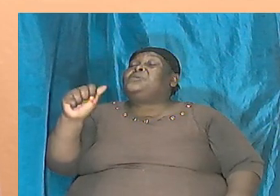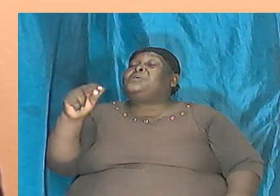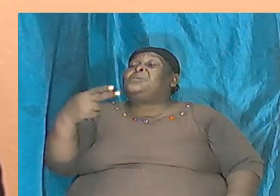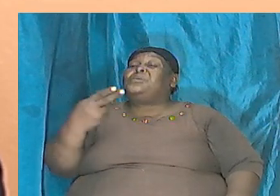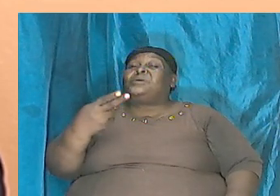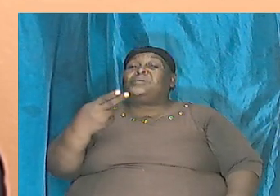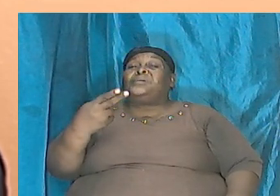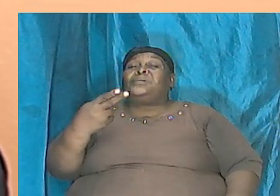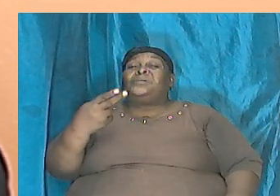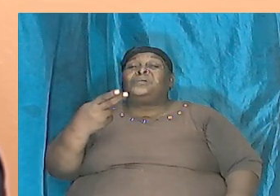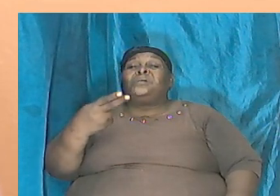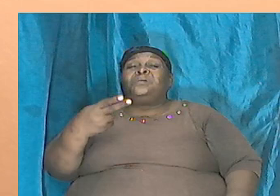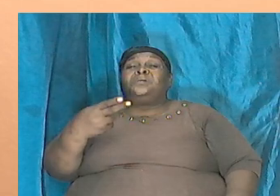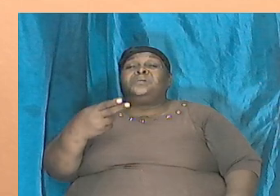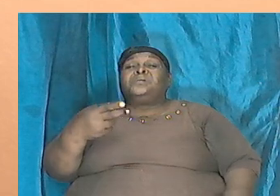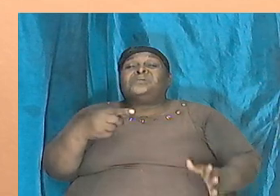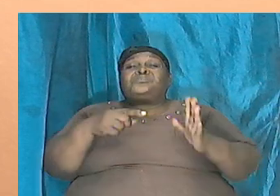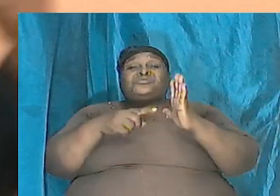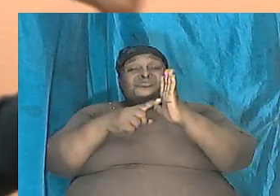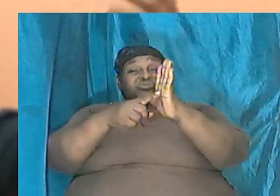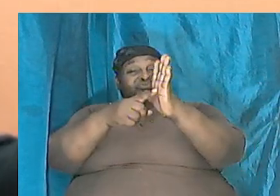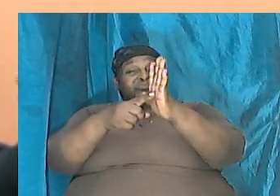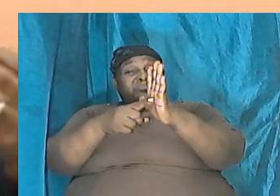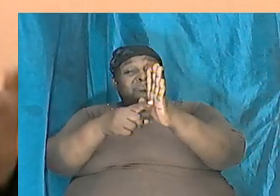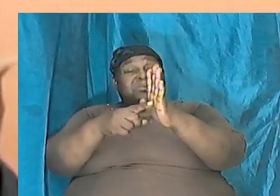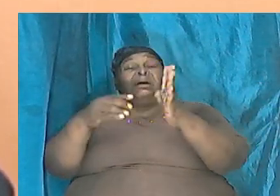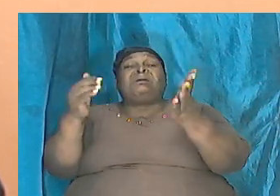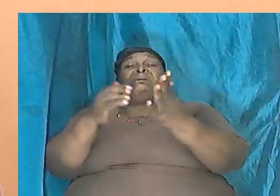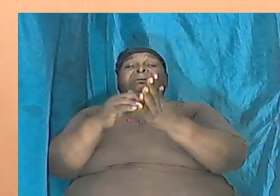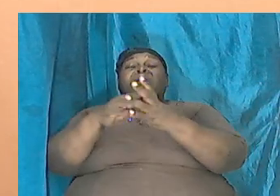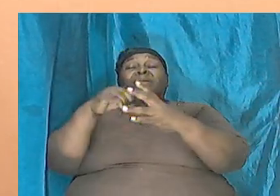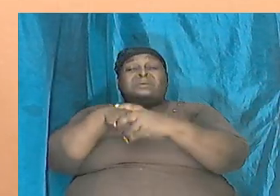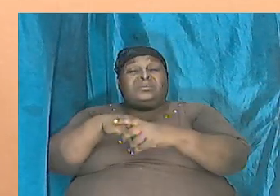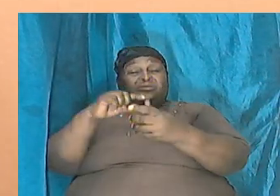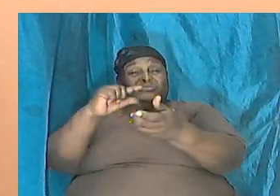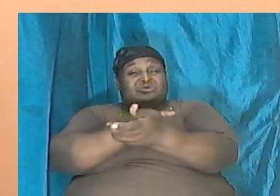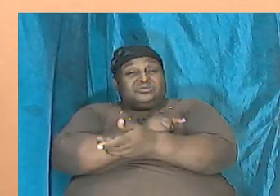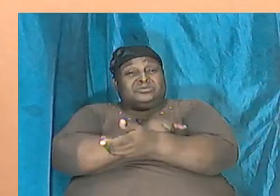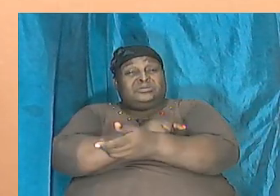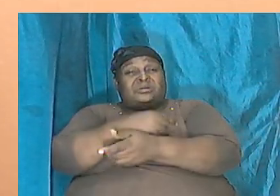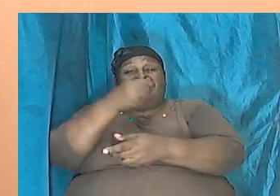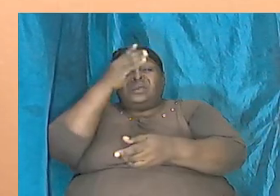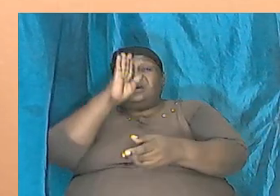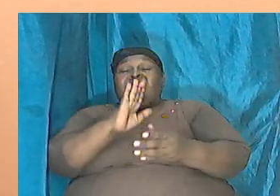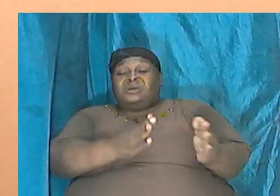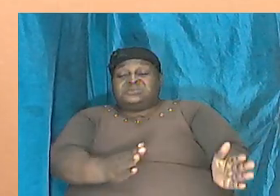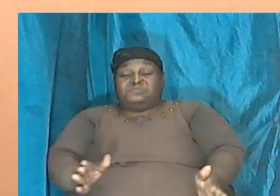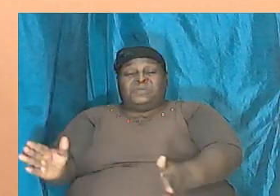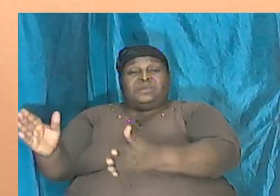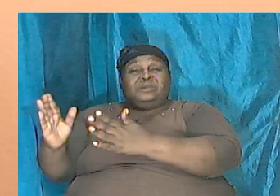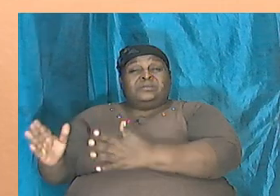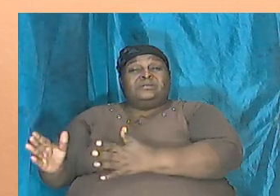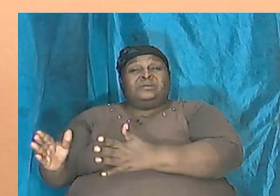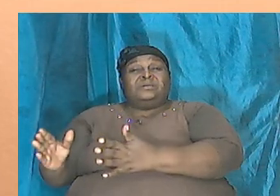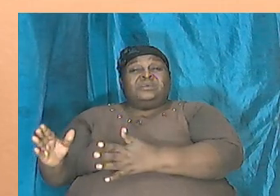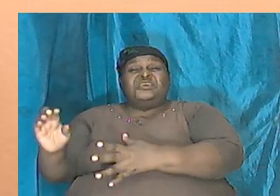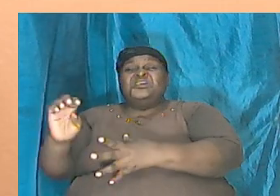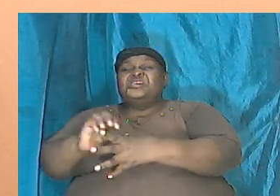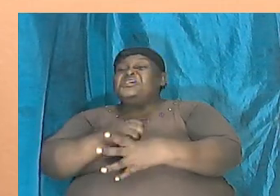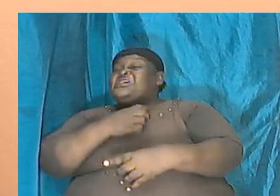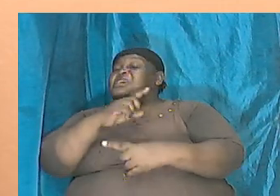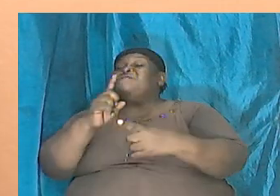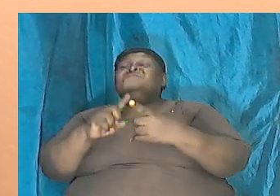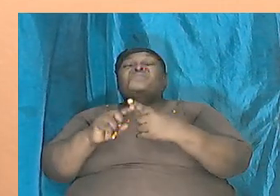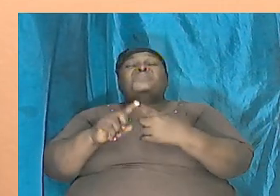effectively showing us again in Genesis God's plan that even when